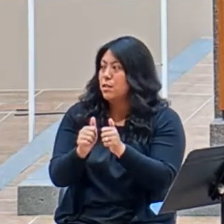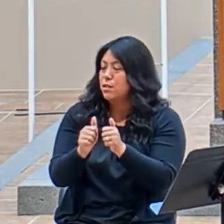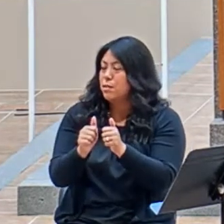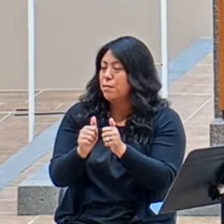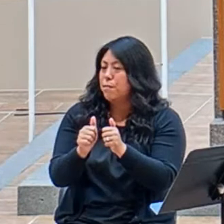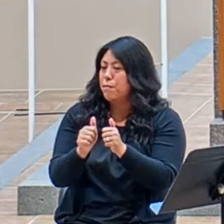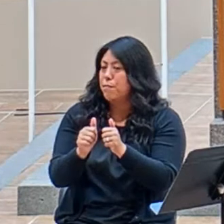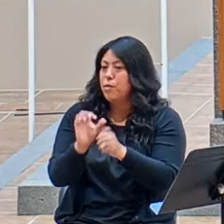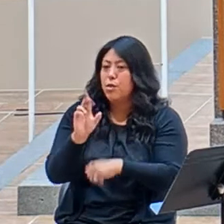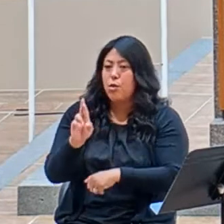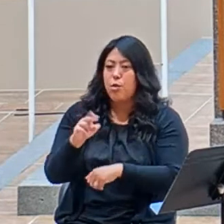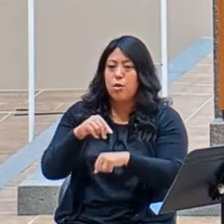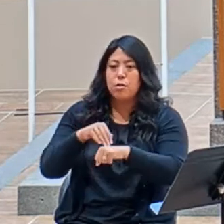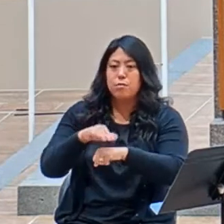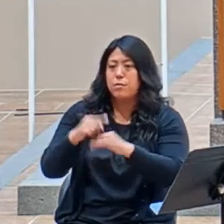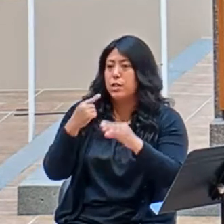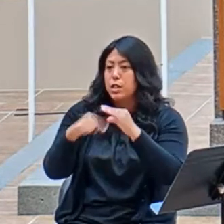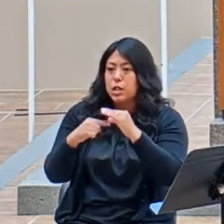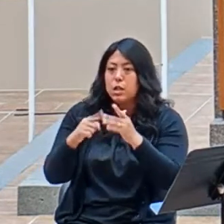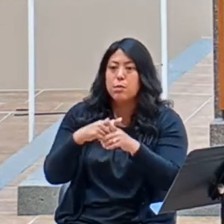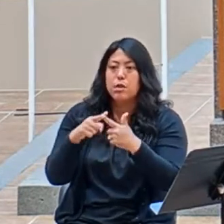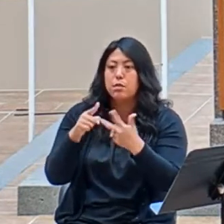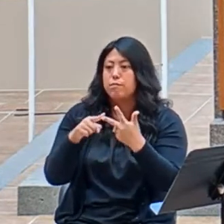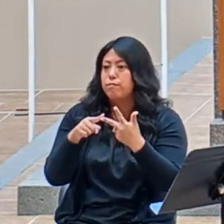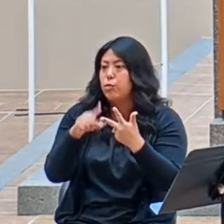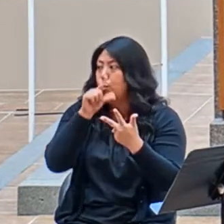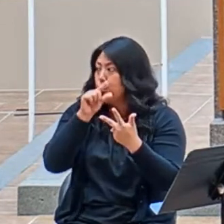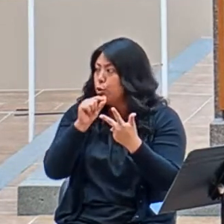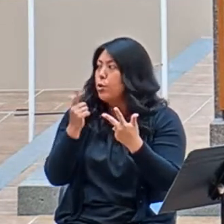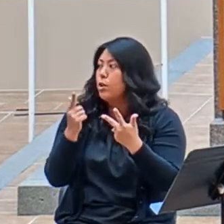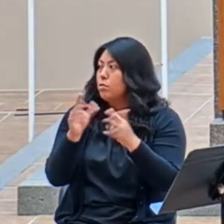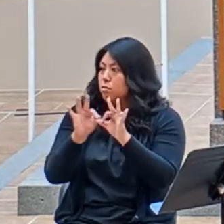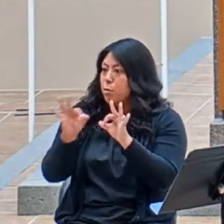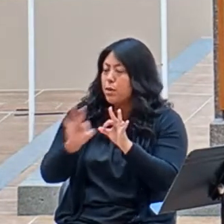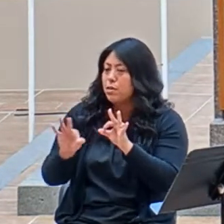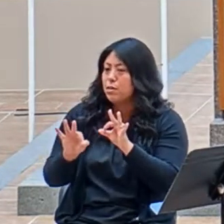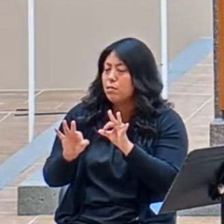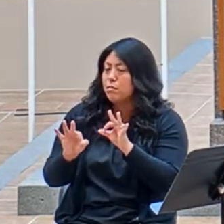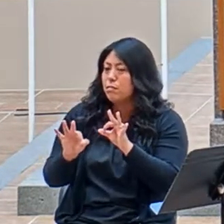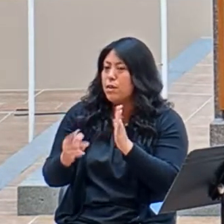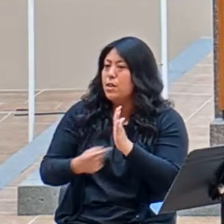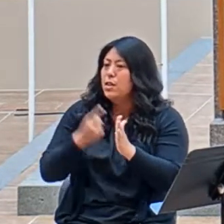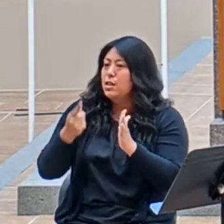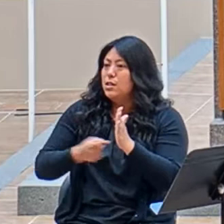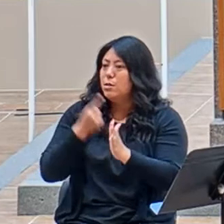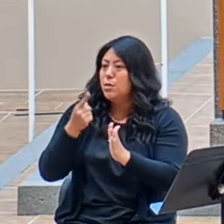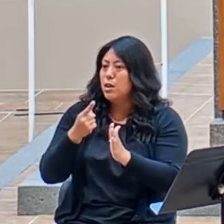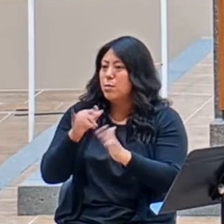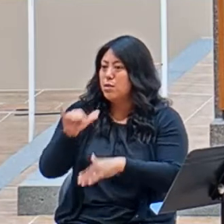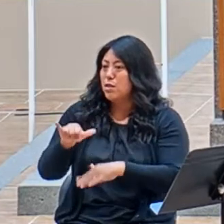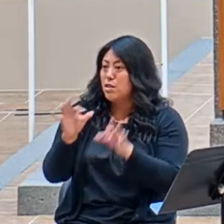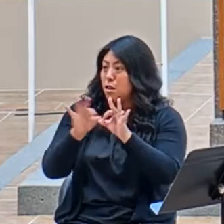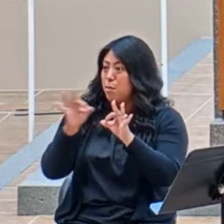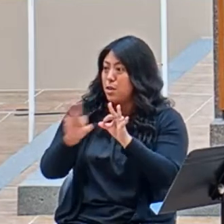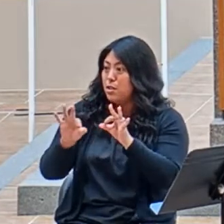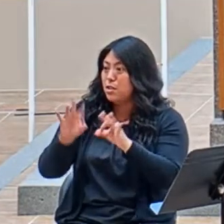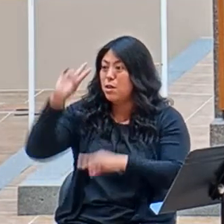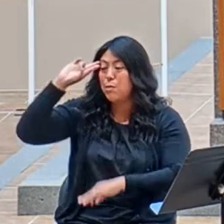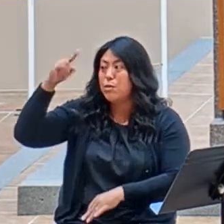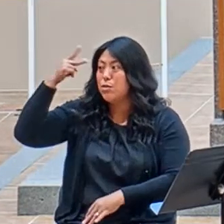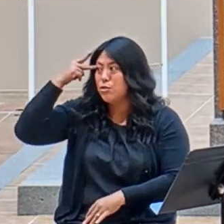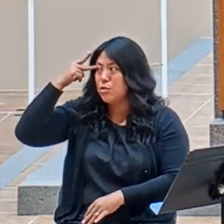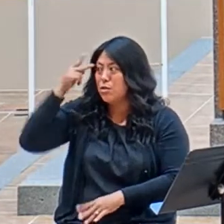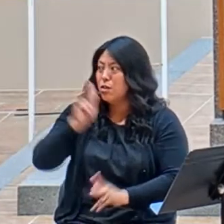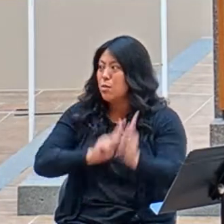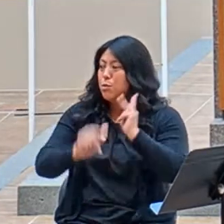email or a tweet. And it can occur easily that it's misunderstood, taken the wrong